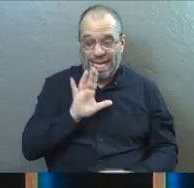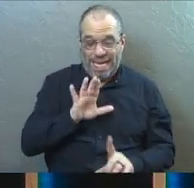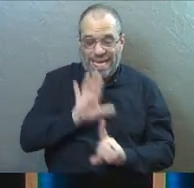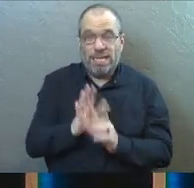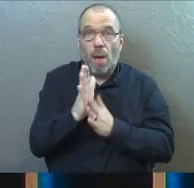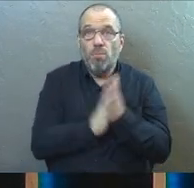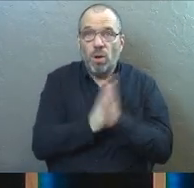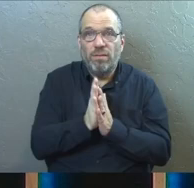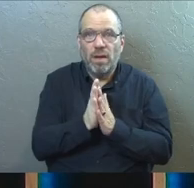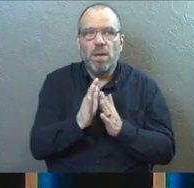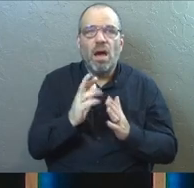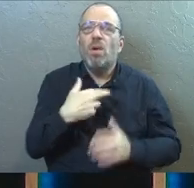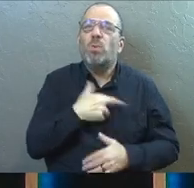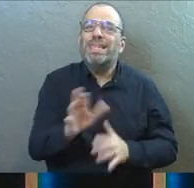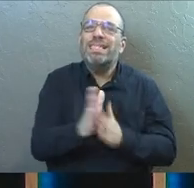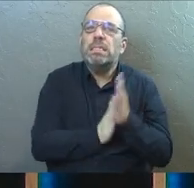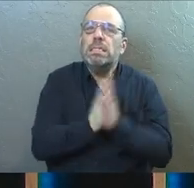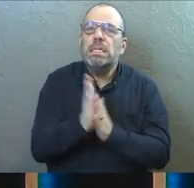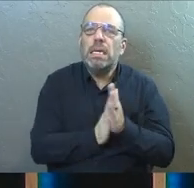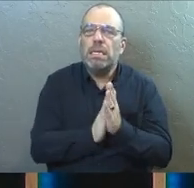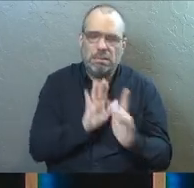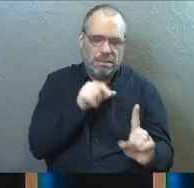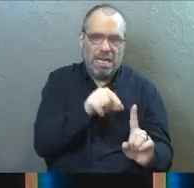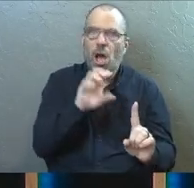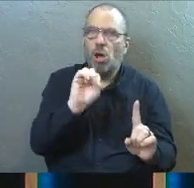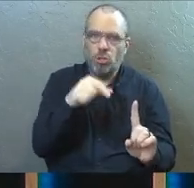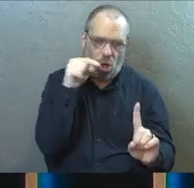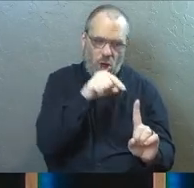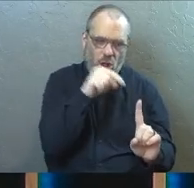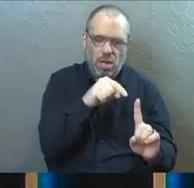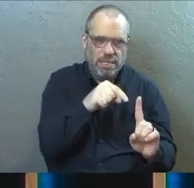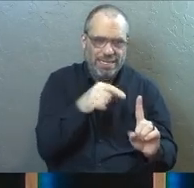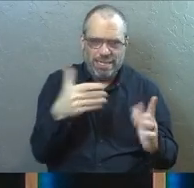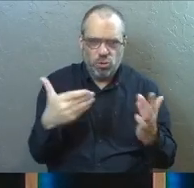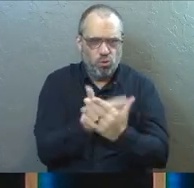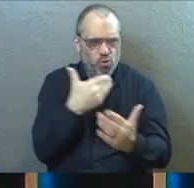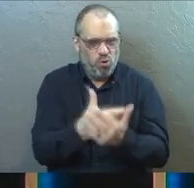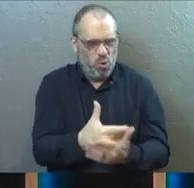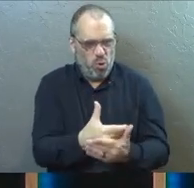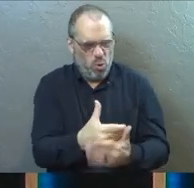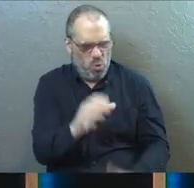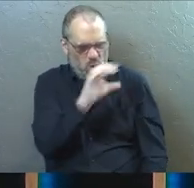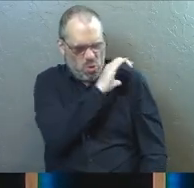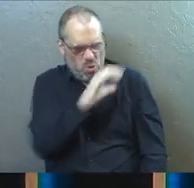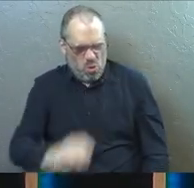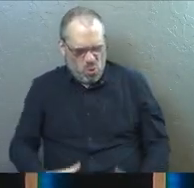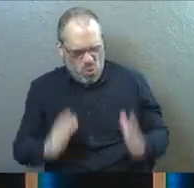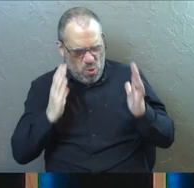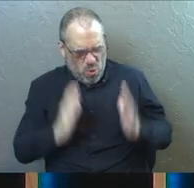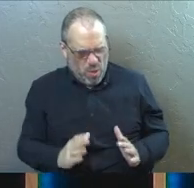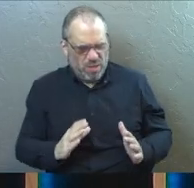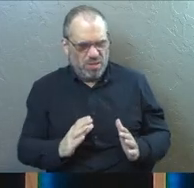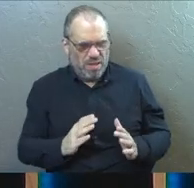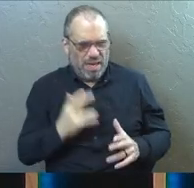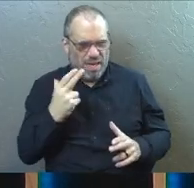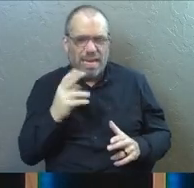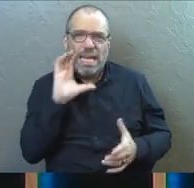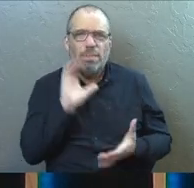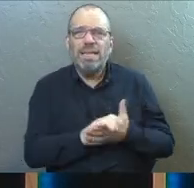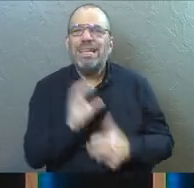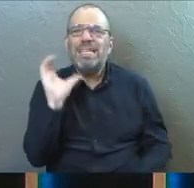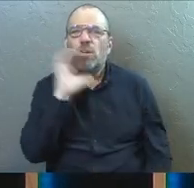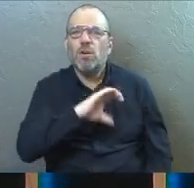his religious zeal. He believes that this new Christian group, he believes it's a cult.